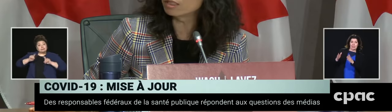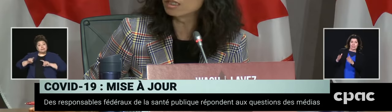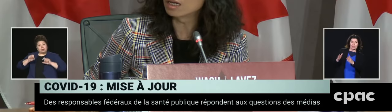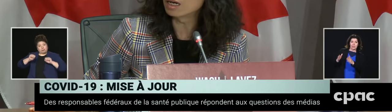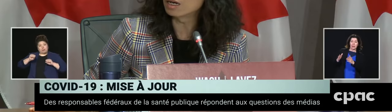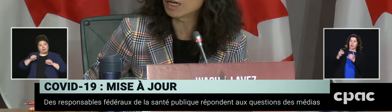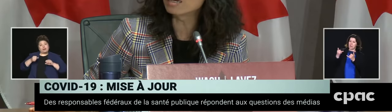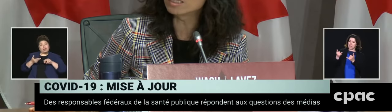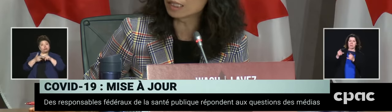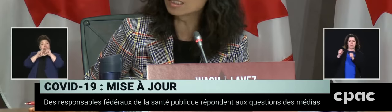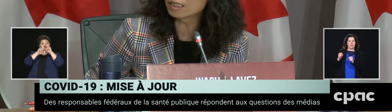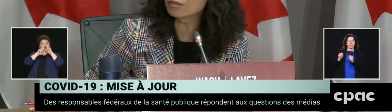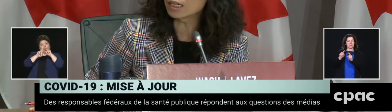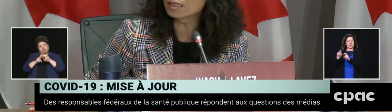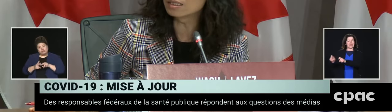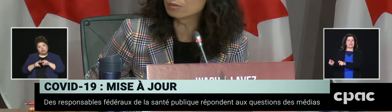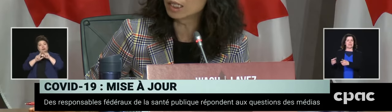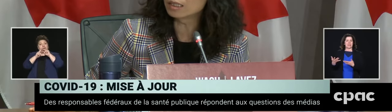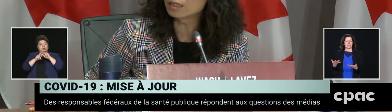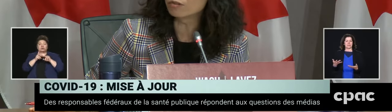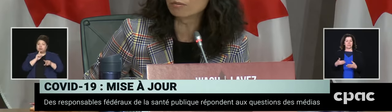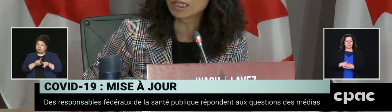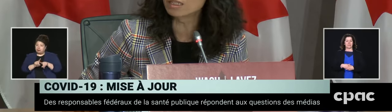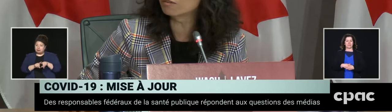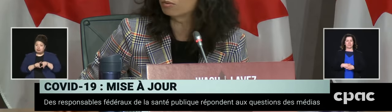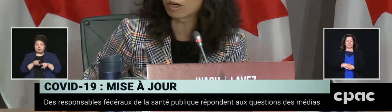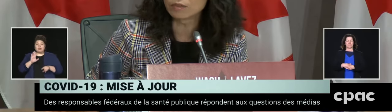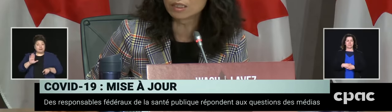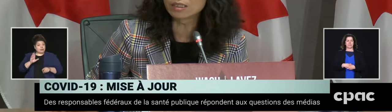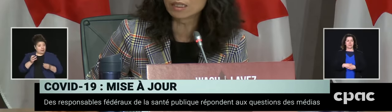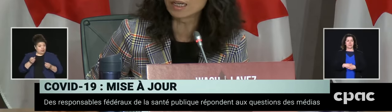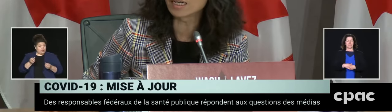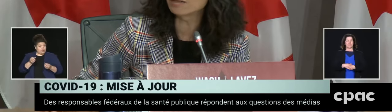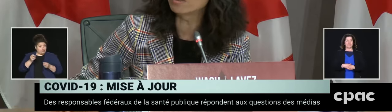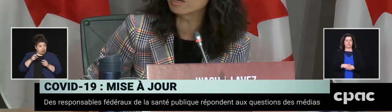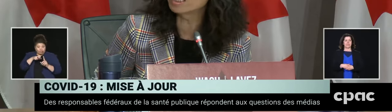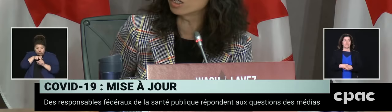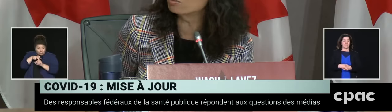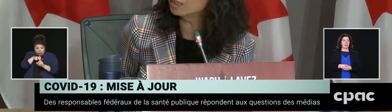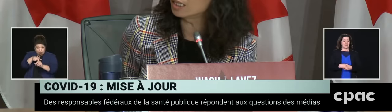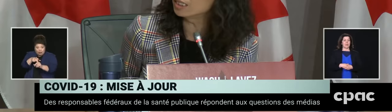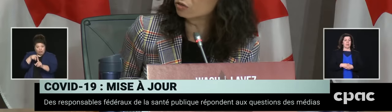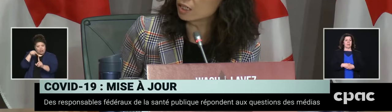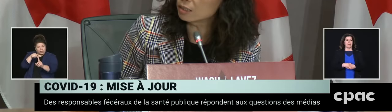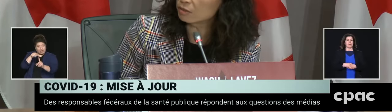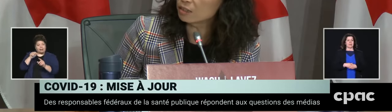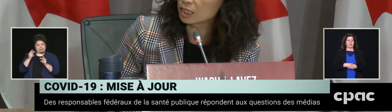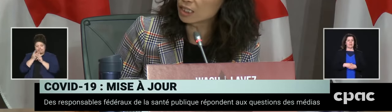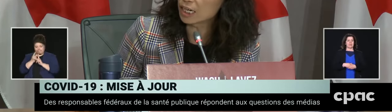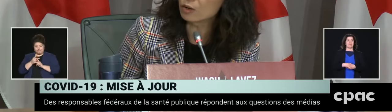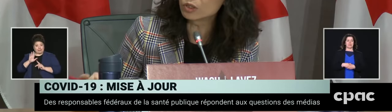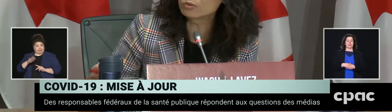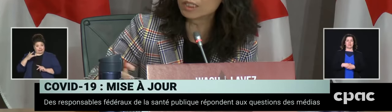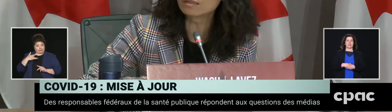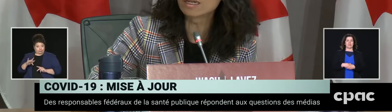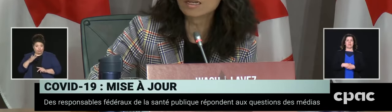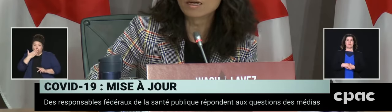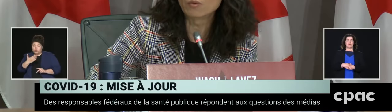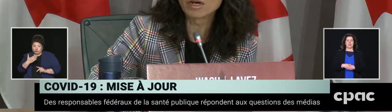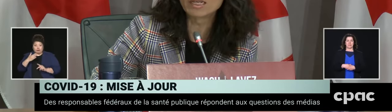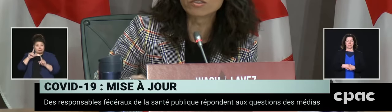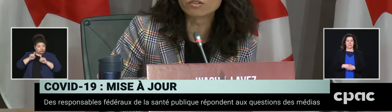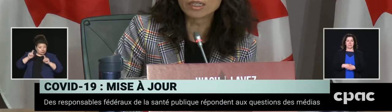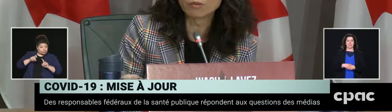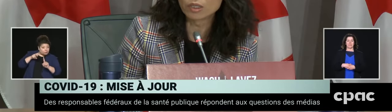bit about how sensitive that system is, and for many of the provinces, they're at a very low percentage rate right now, which means